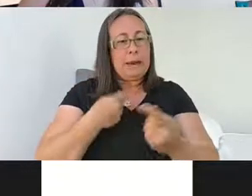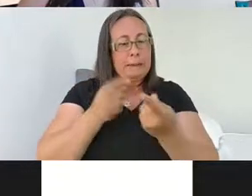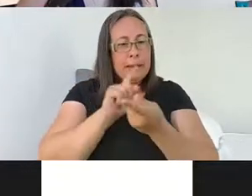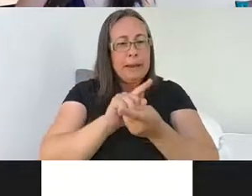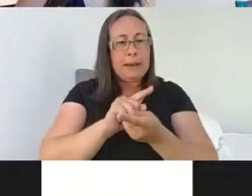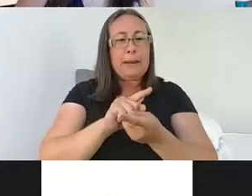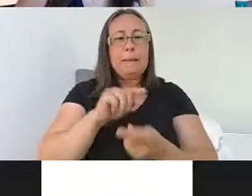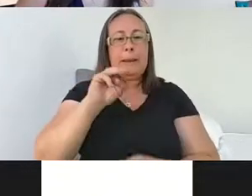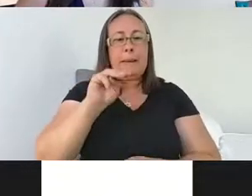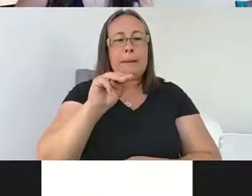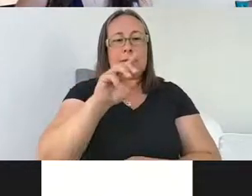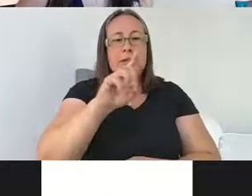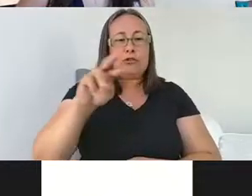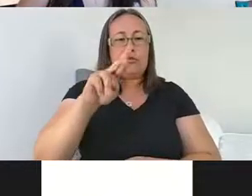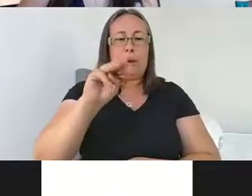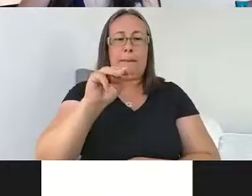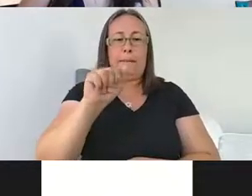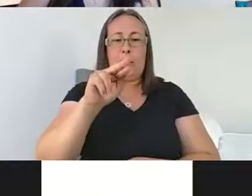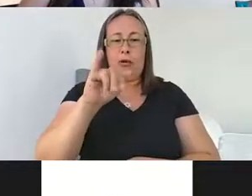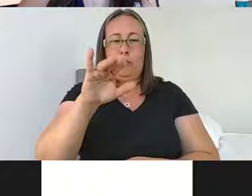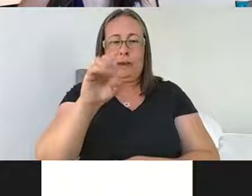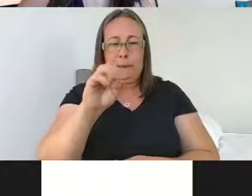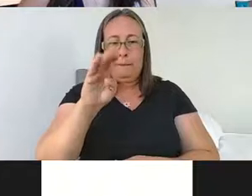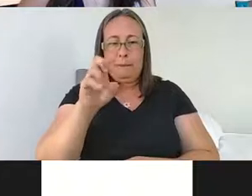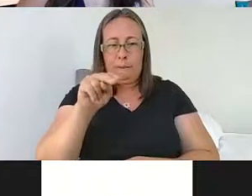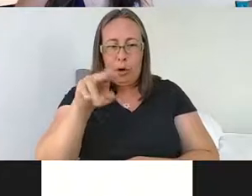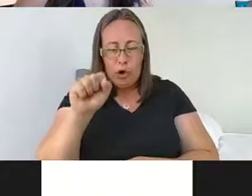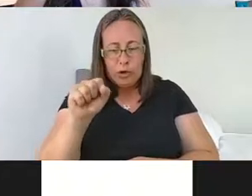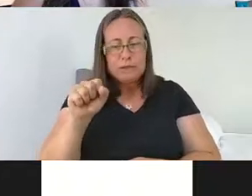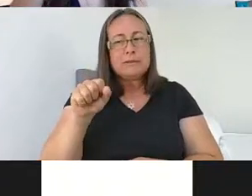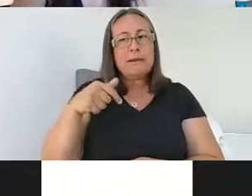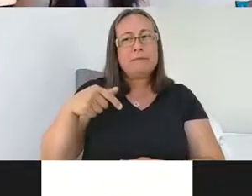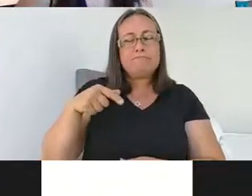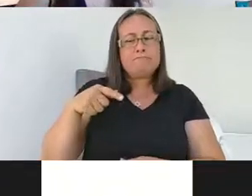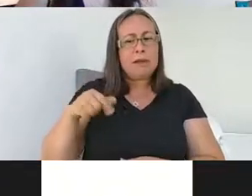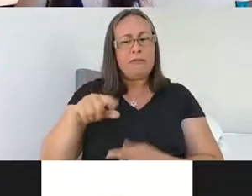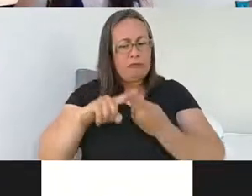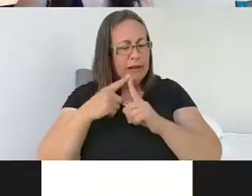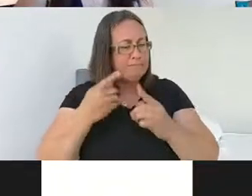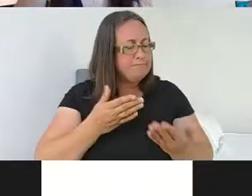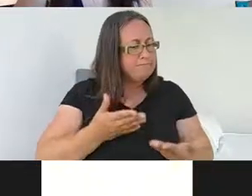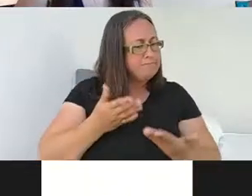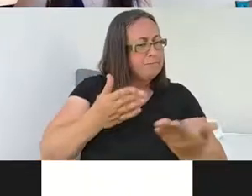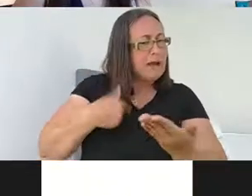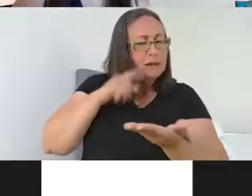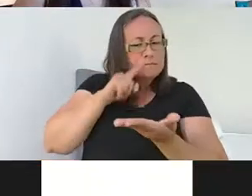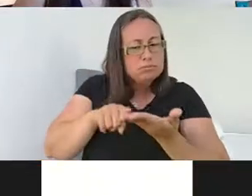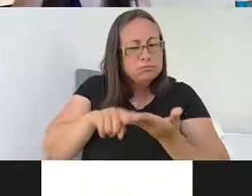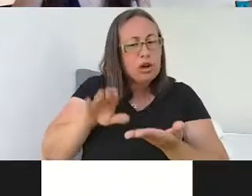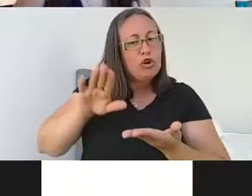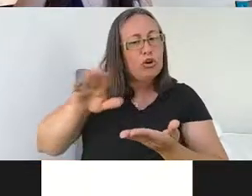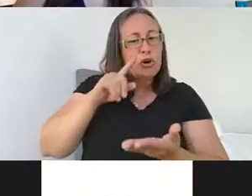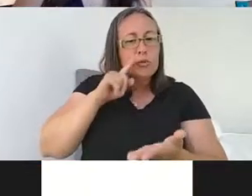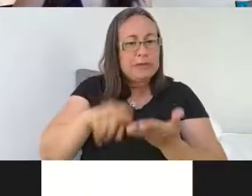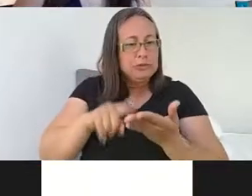through a friend that actually worked in her lab, suggested I check out research. And I was at UC Davis, and